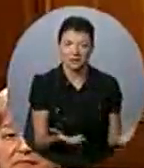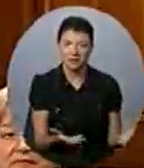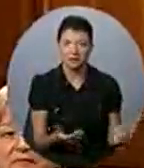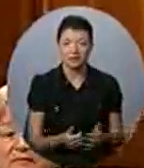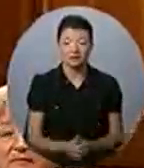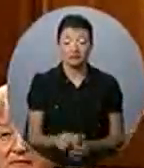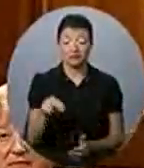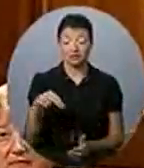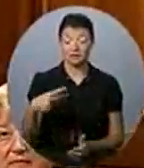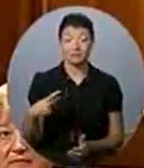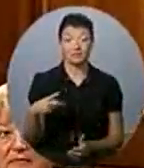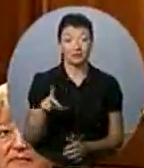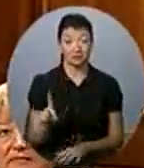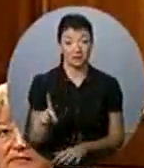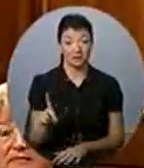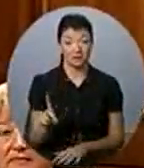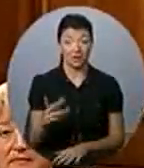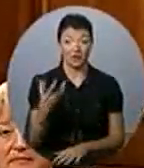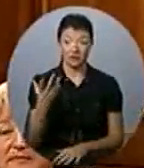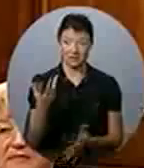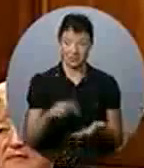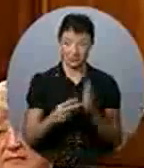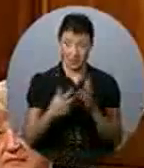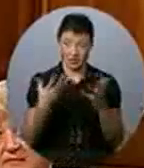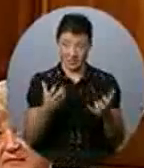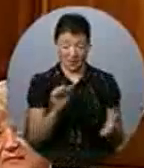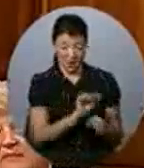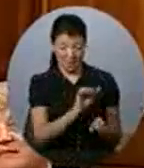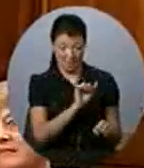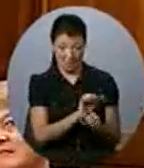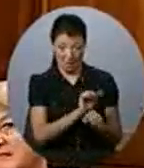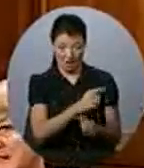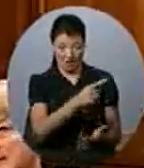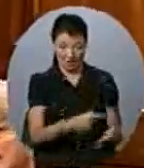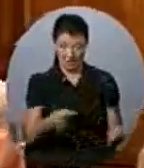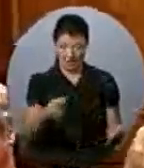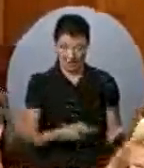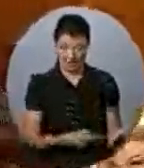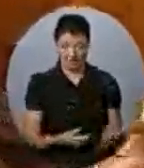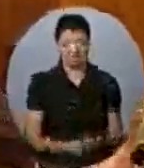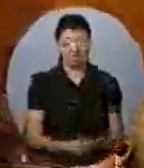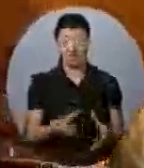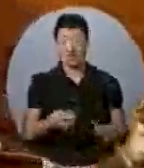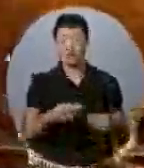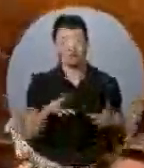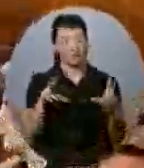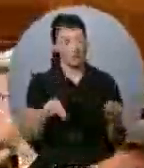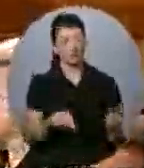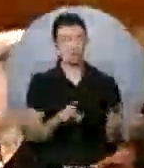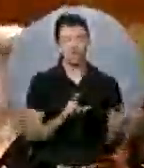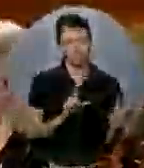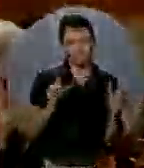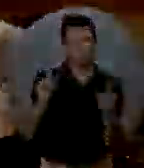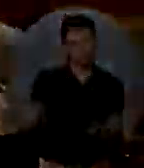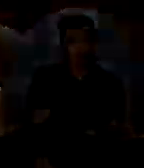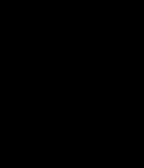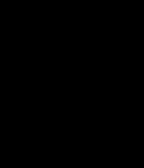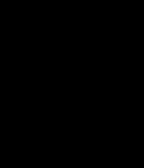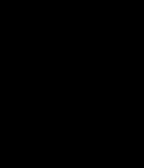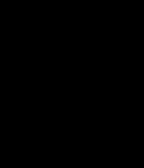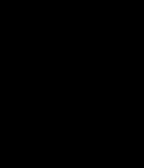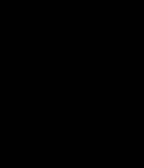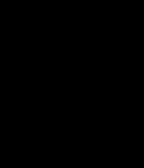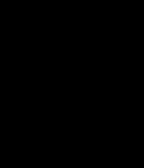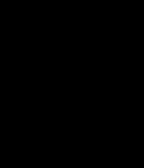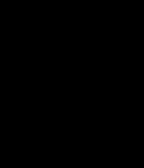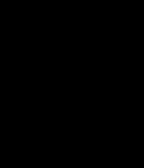sacrifice good Canadian jobs. We're not willing to do that. We're going to stand up and defend Canadians. to Canadians. The Honourable Member of the Guelph. The